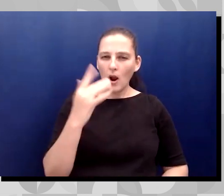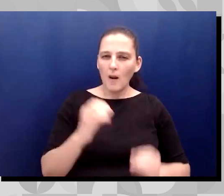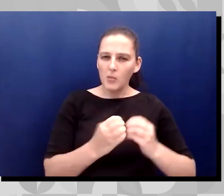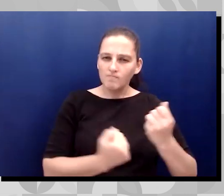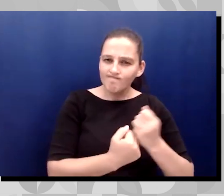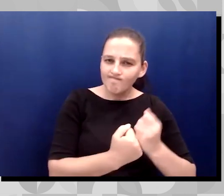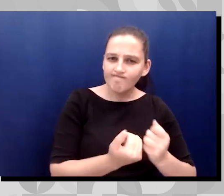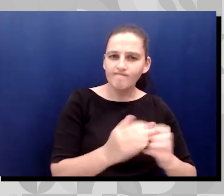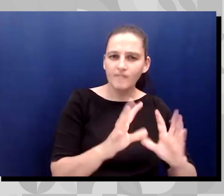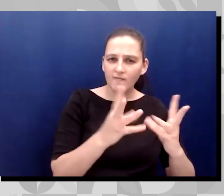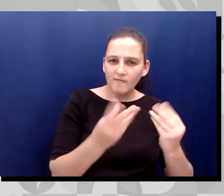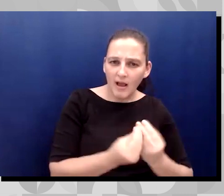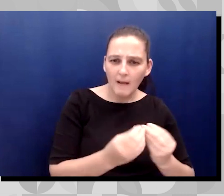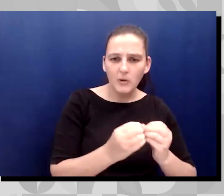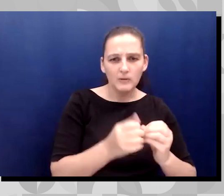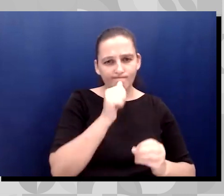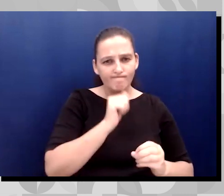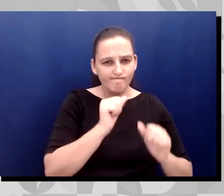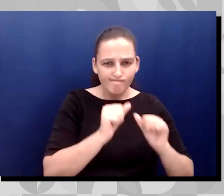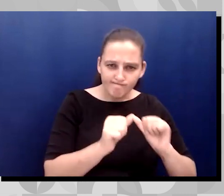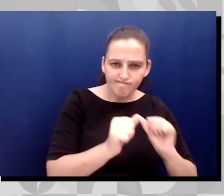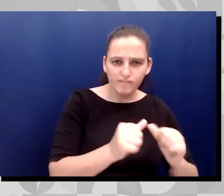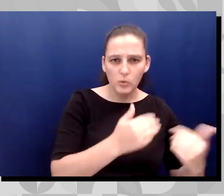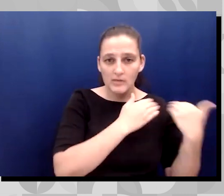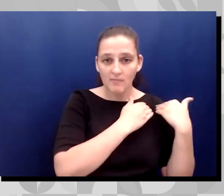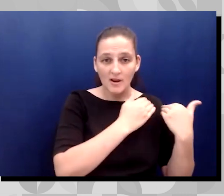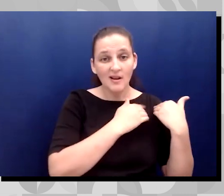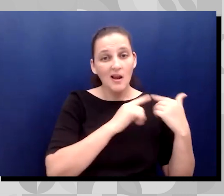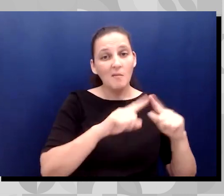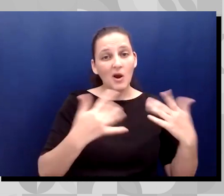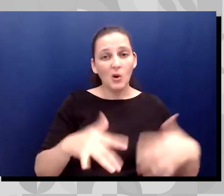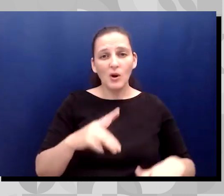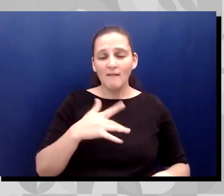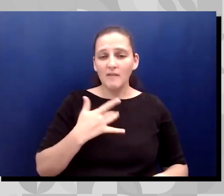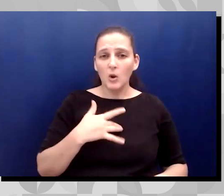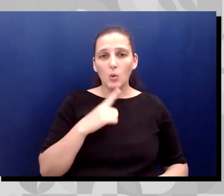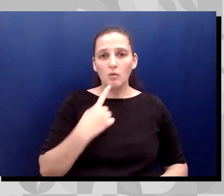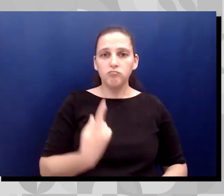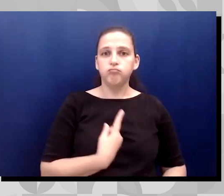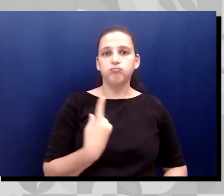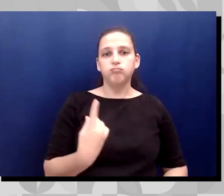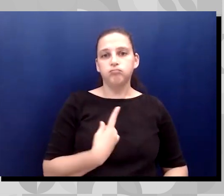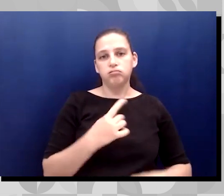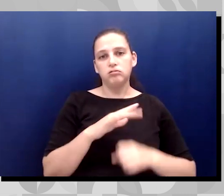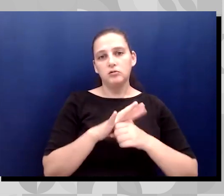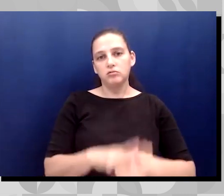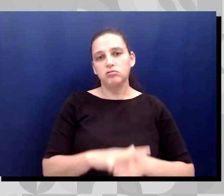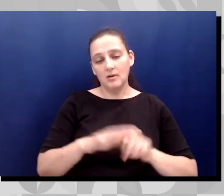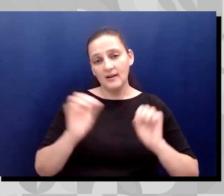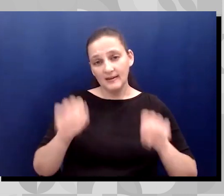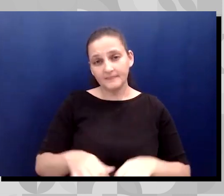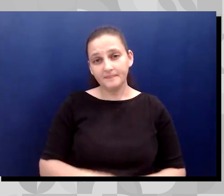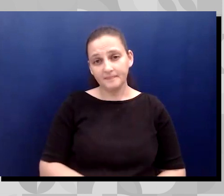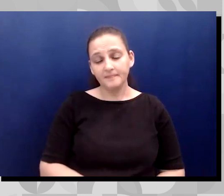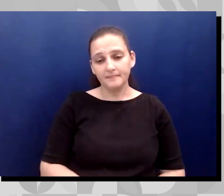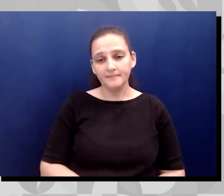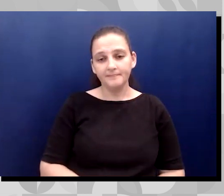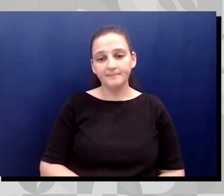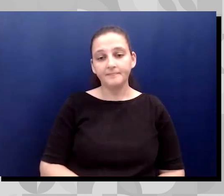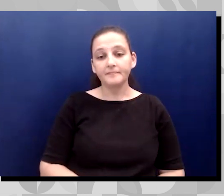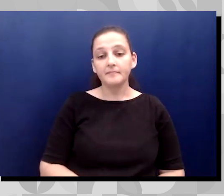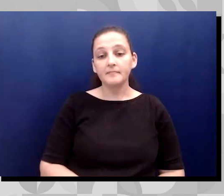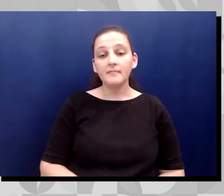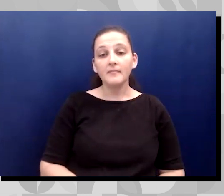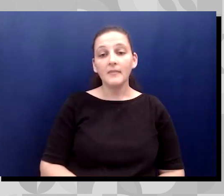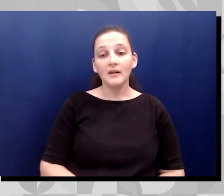responsible, but it can be a lonely and stressful sacrifice for the caregiver. But family members do not need to